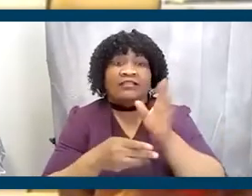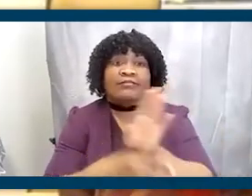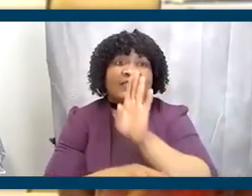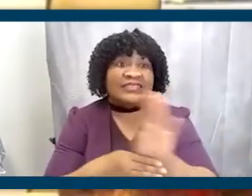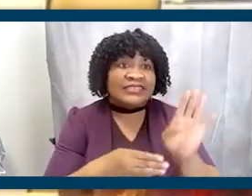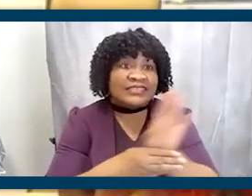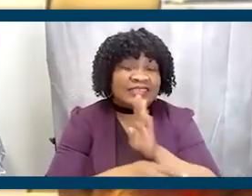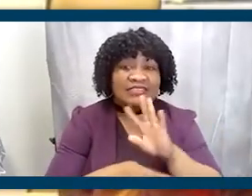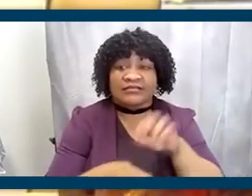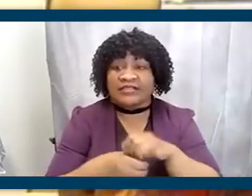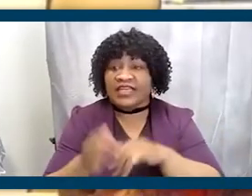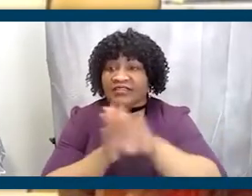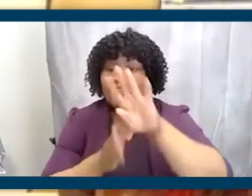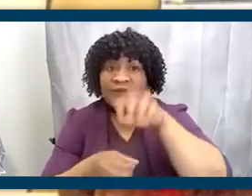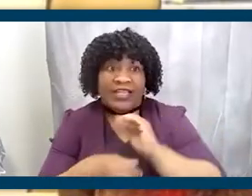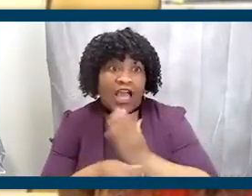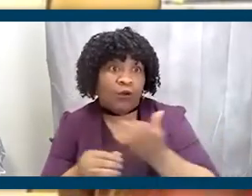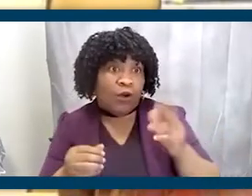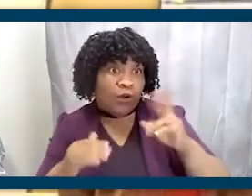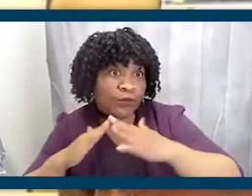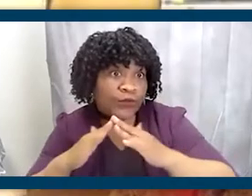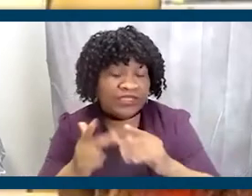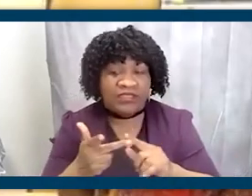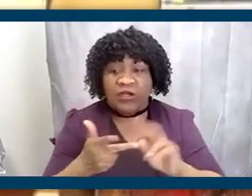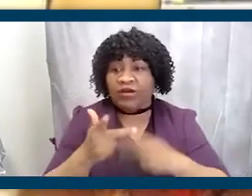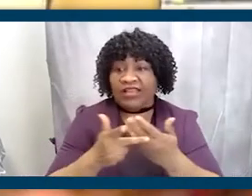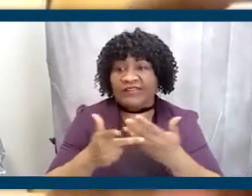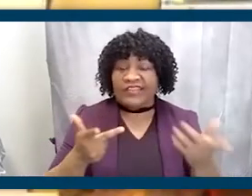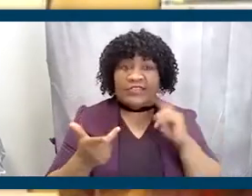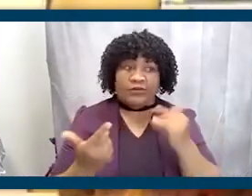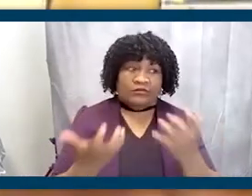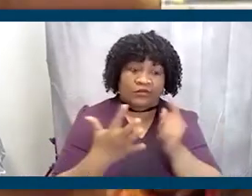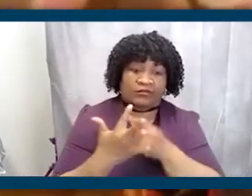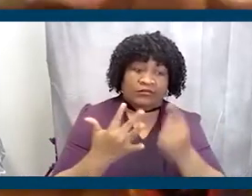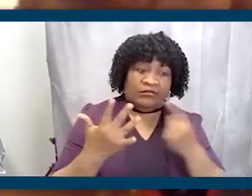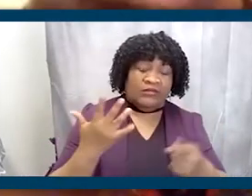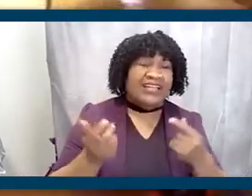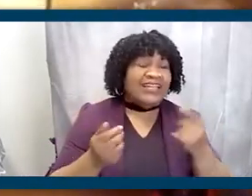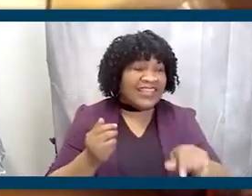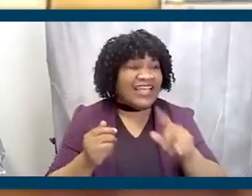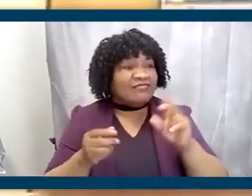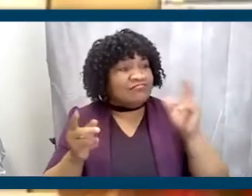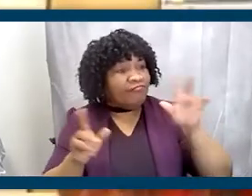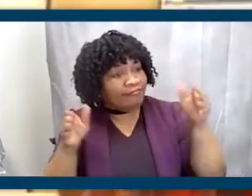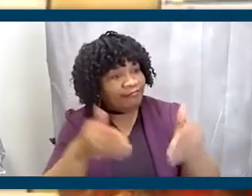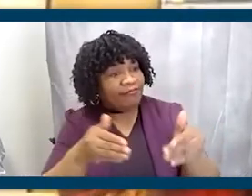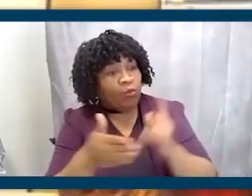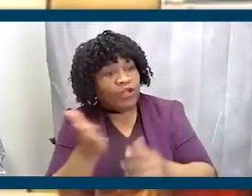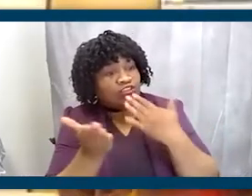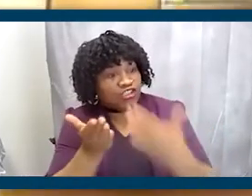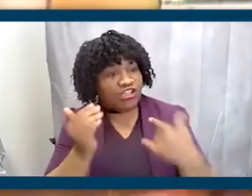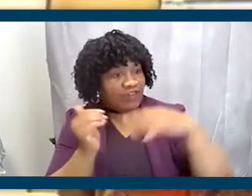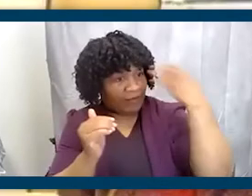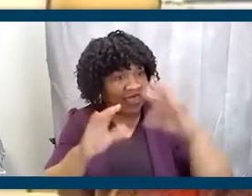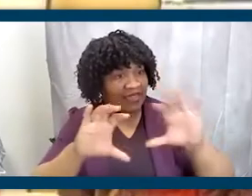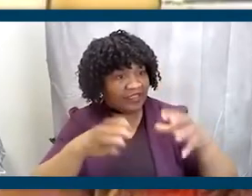are built and developed in our community, what kinds of things we're going to settle that that's based on what is good for the Black community. Now, some